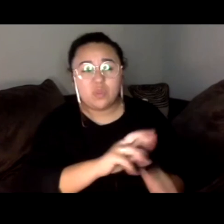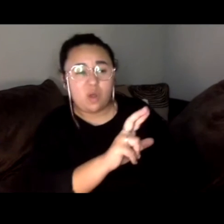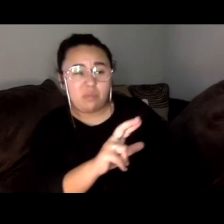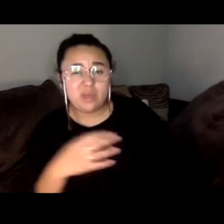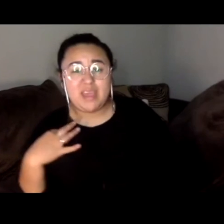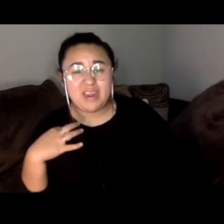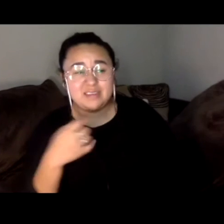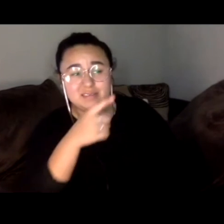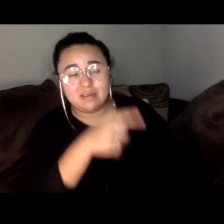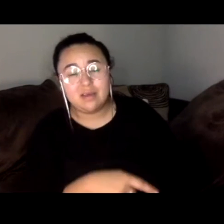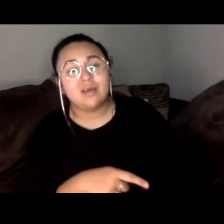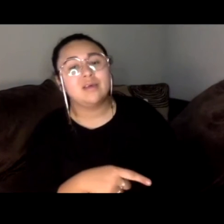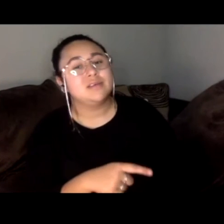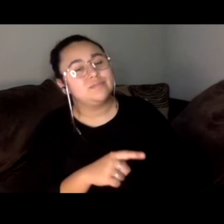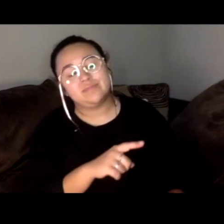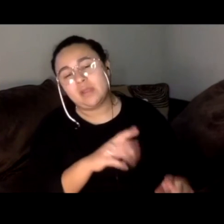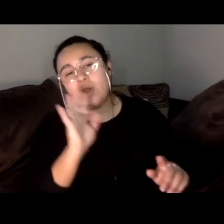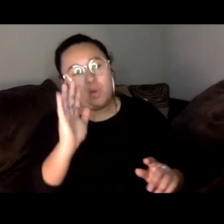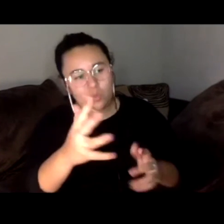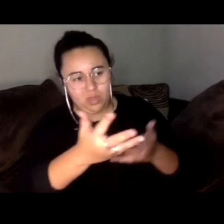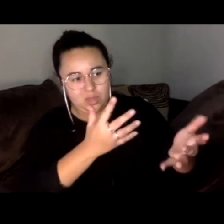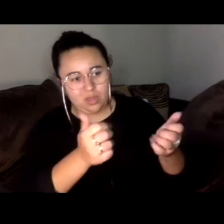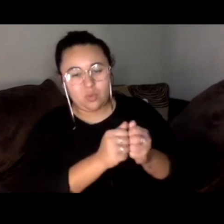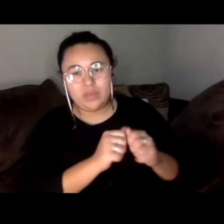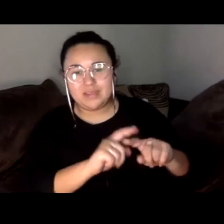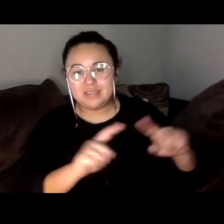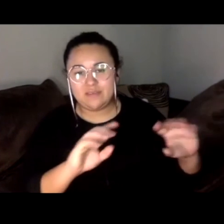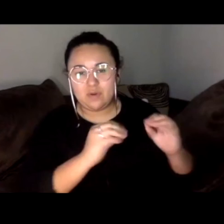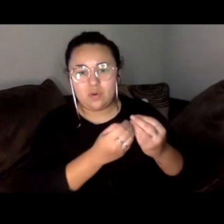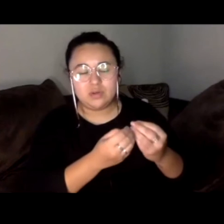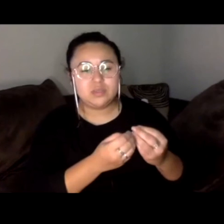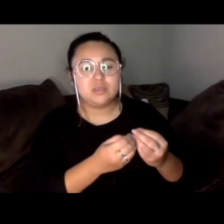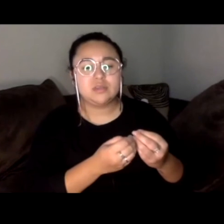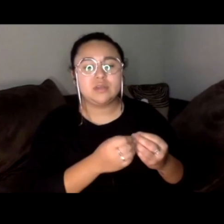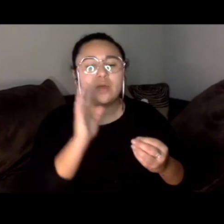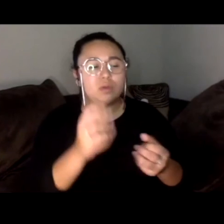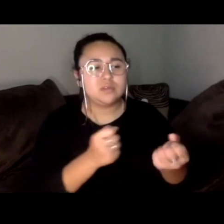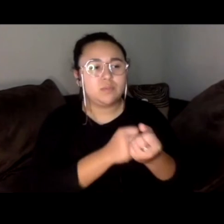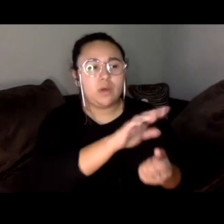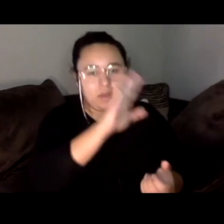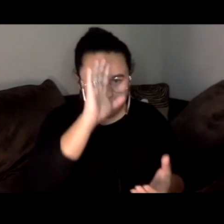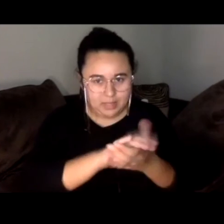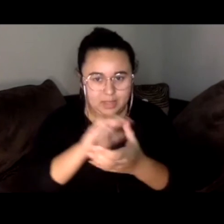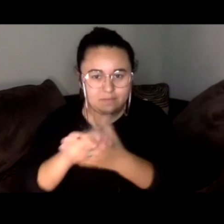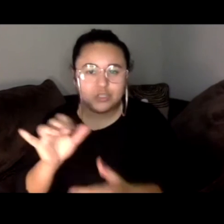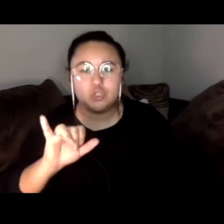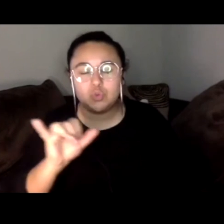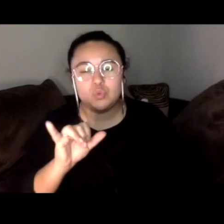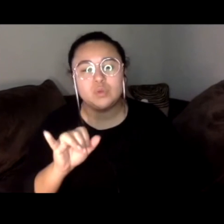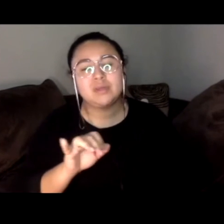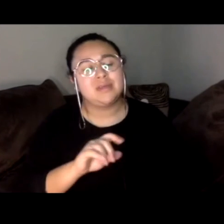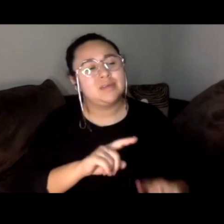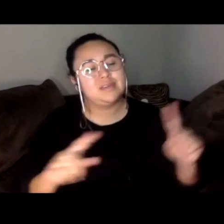a very different set of organizations and they're going to be pandering to their base as well. And so it's going to be a very different kind of agenda.